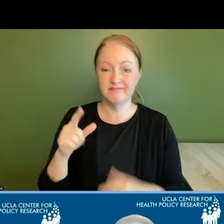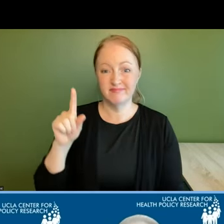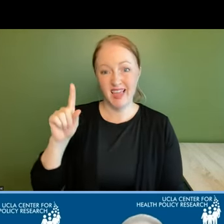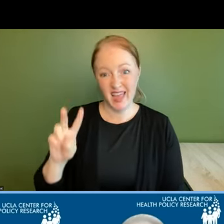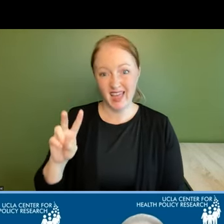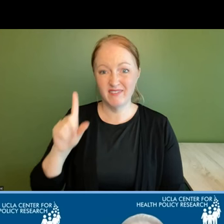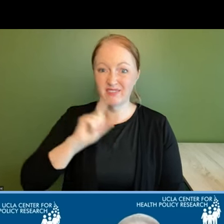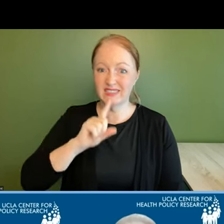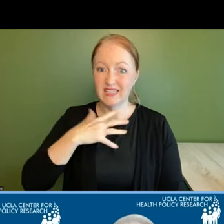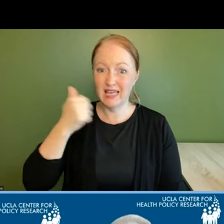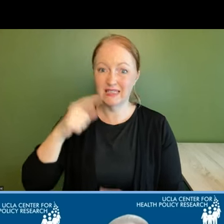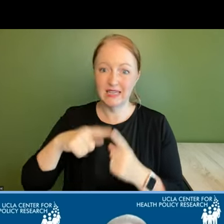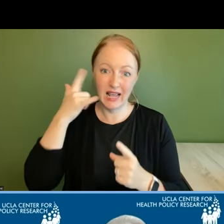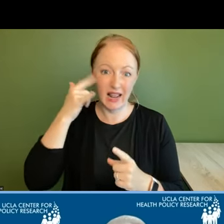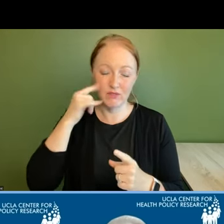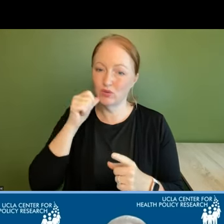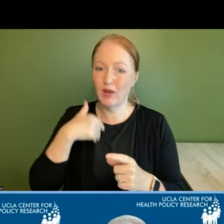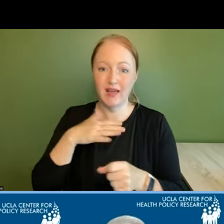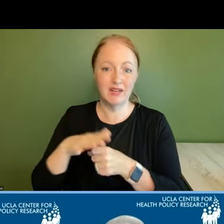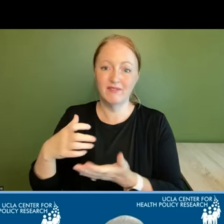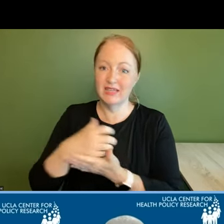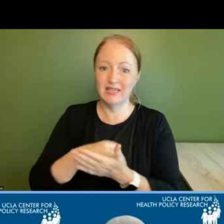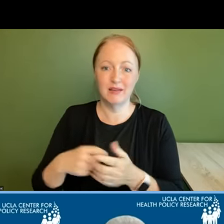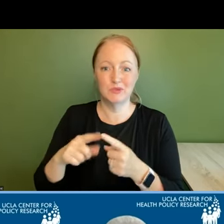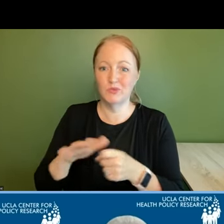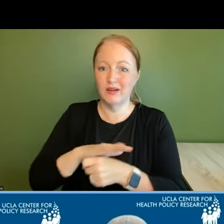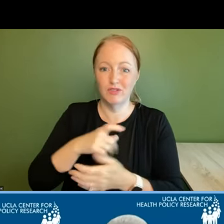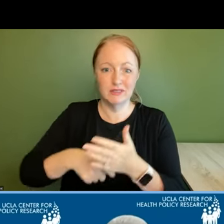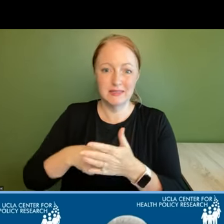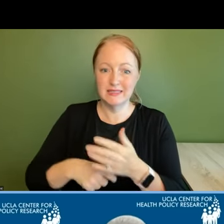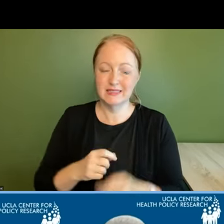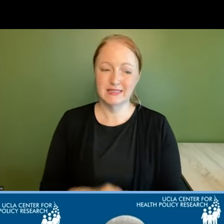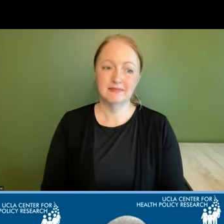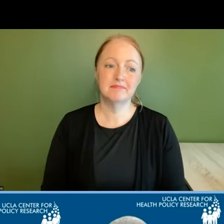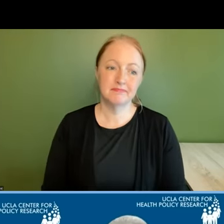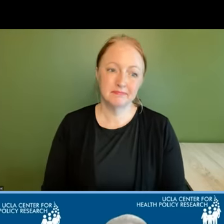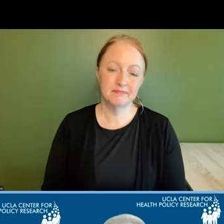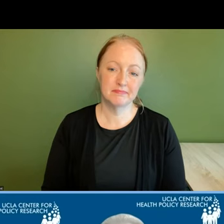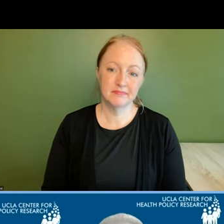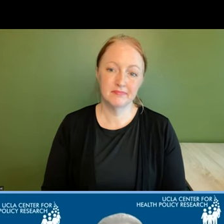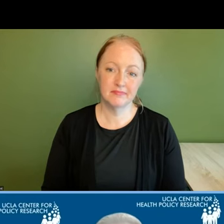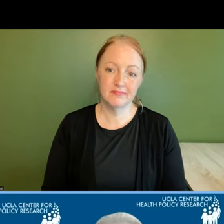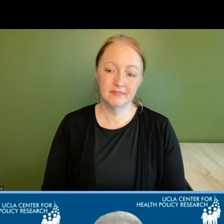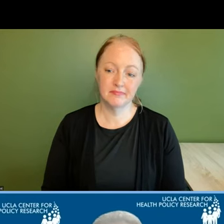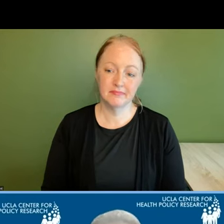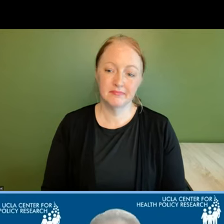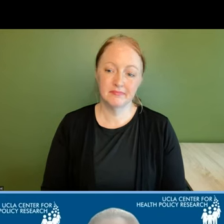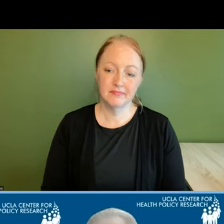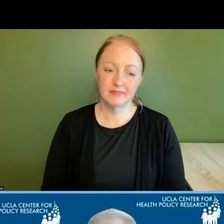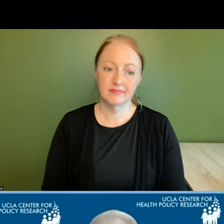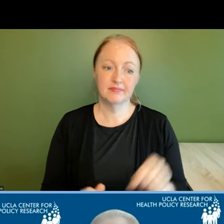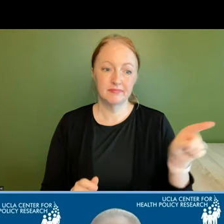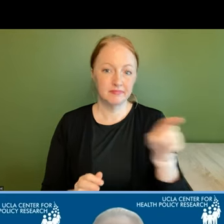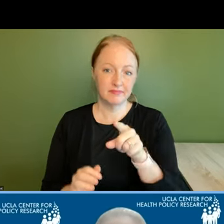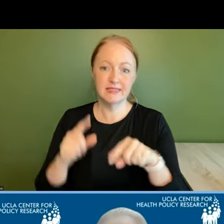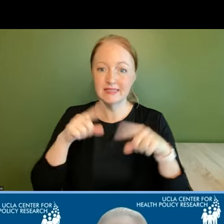single elders in california don't have enough income to make ends meet next slide please so this slide shows